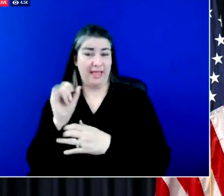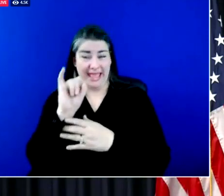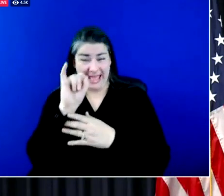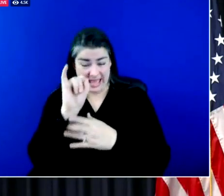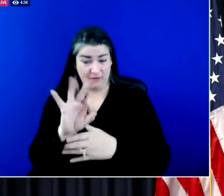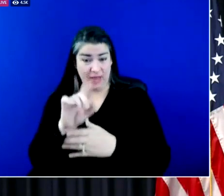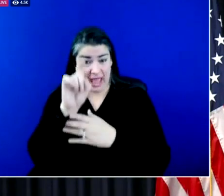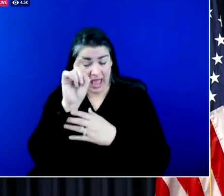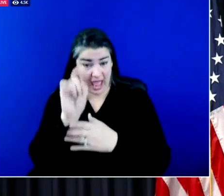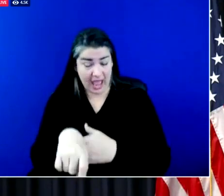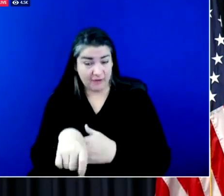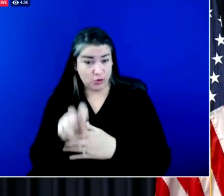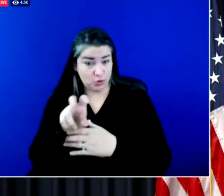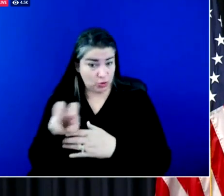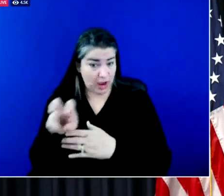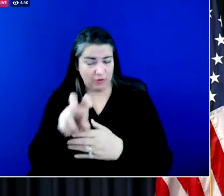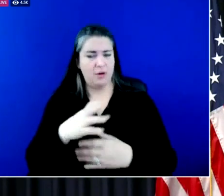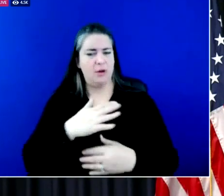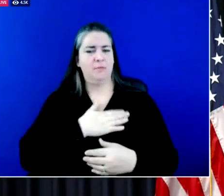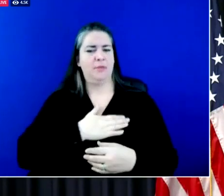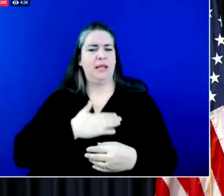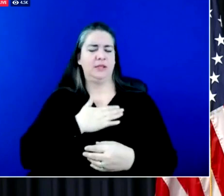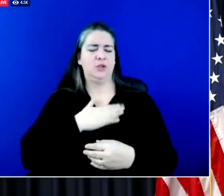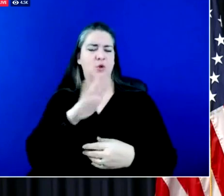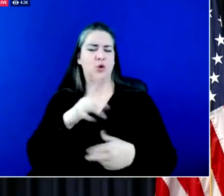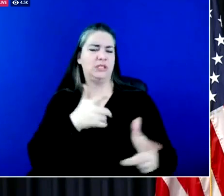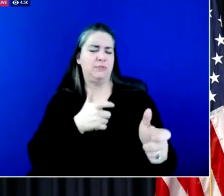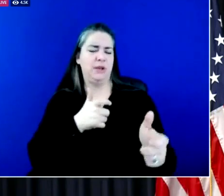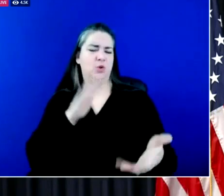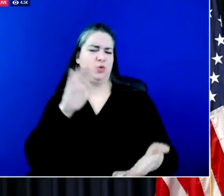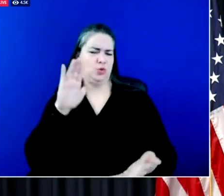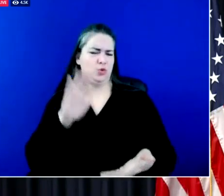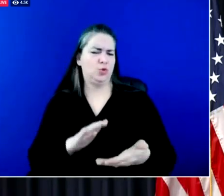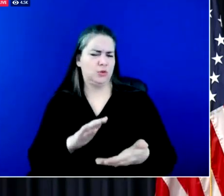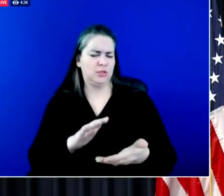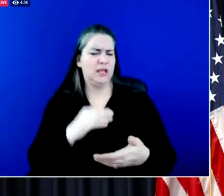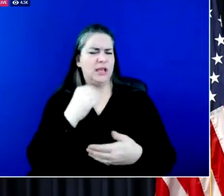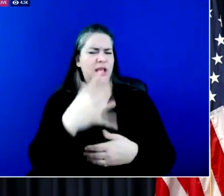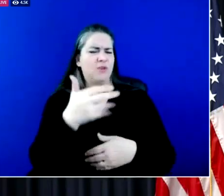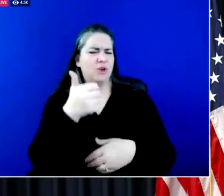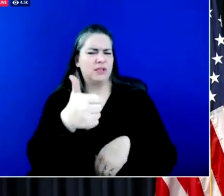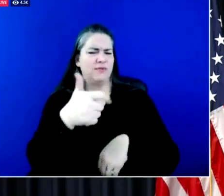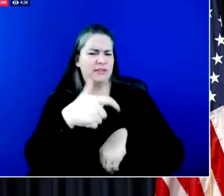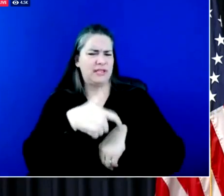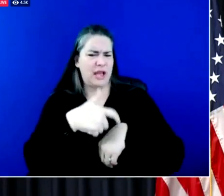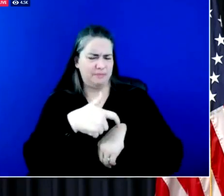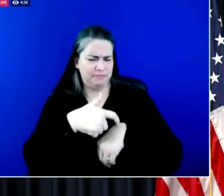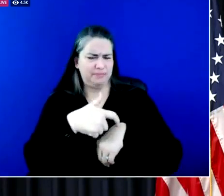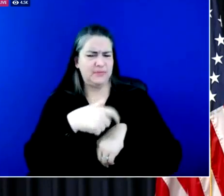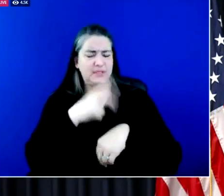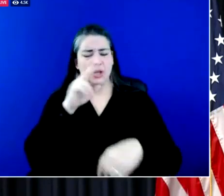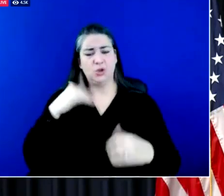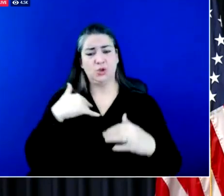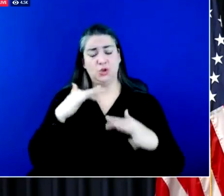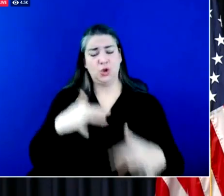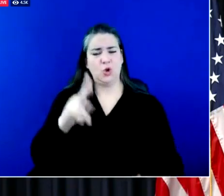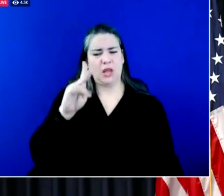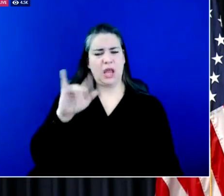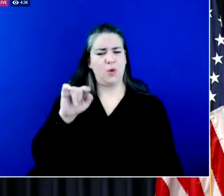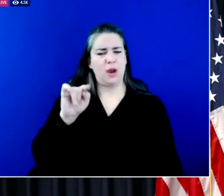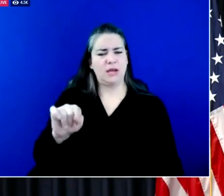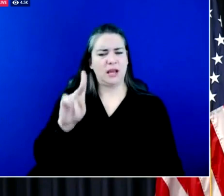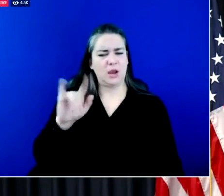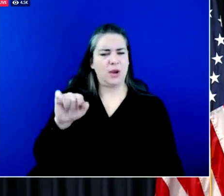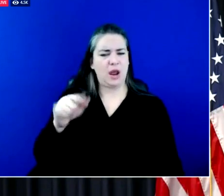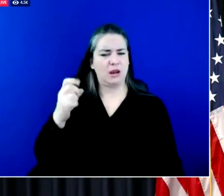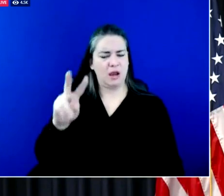please reduce your speed. Give yourself more time and visit snowky.ky.gov for snow and